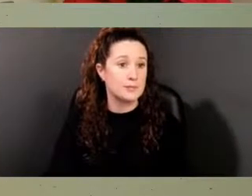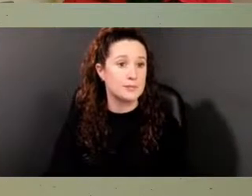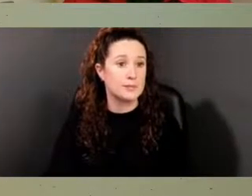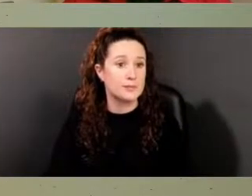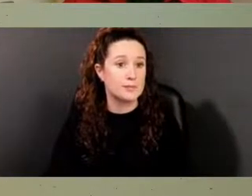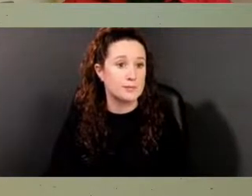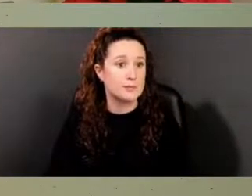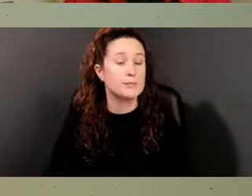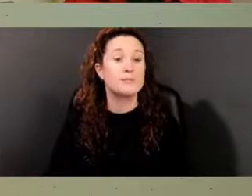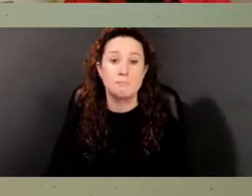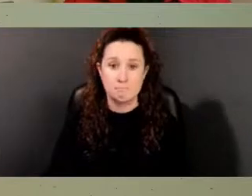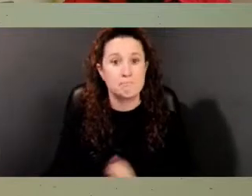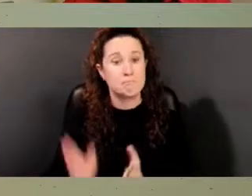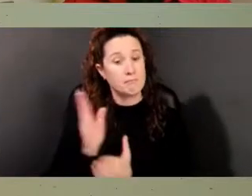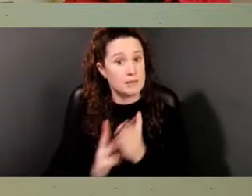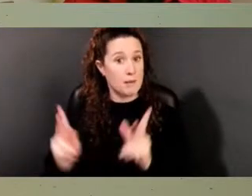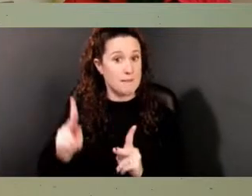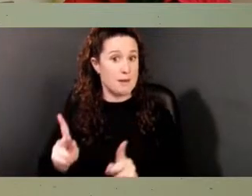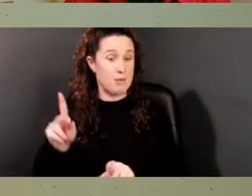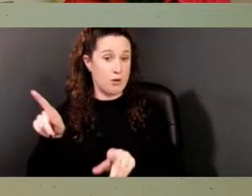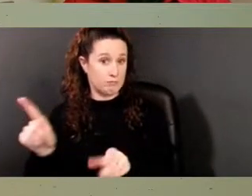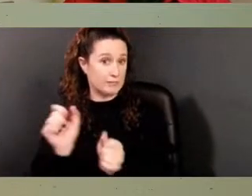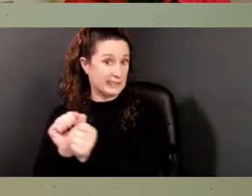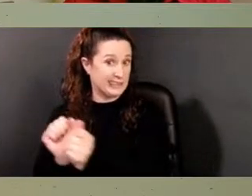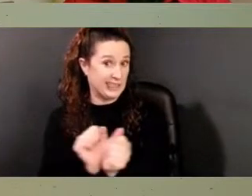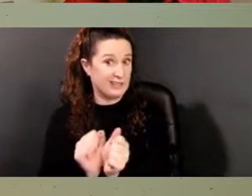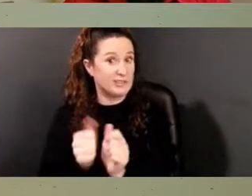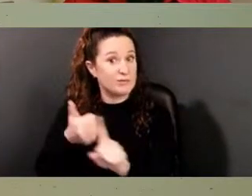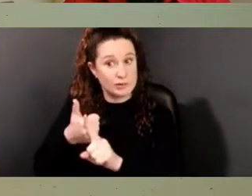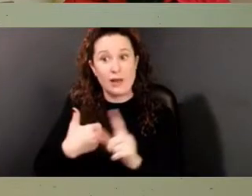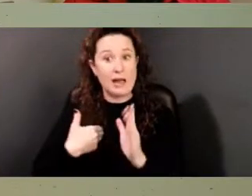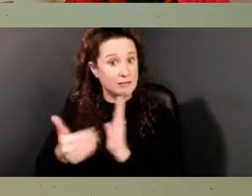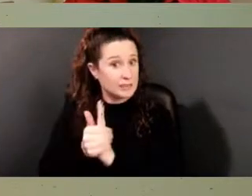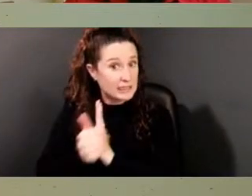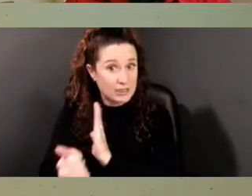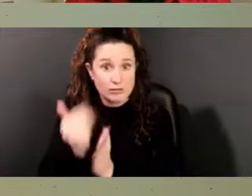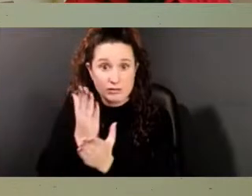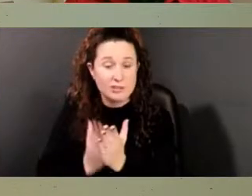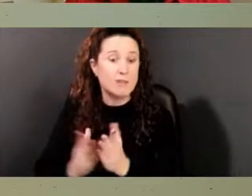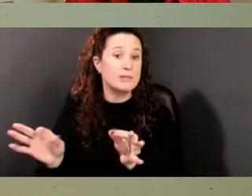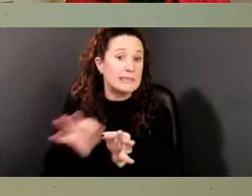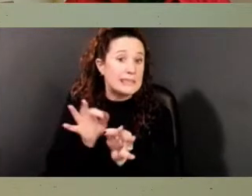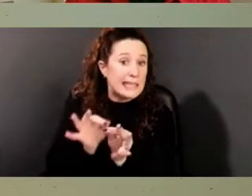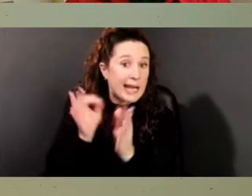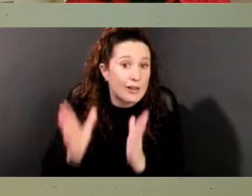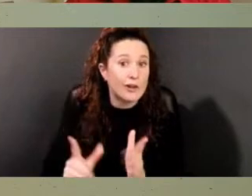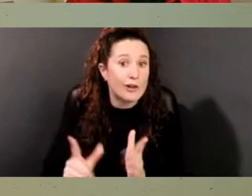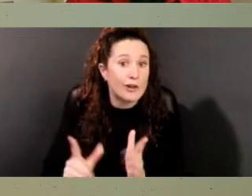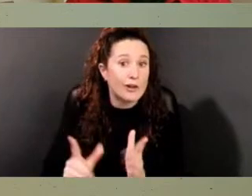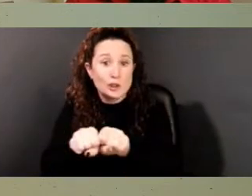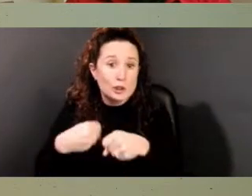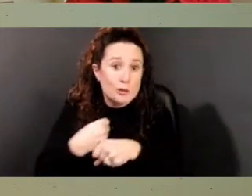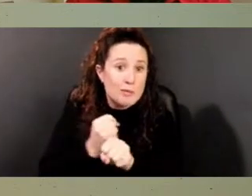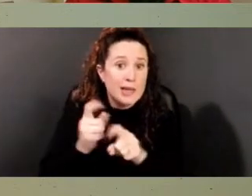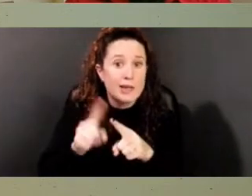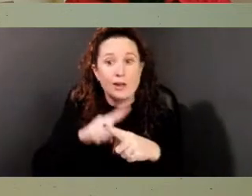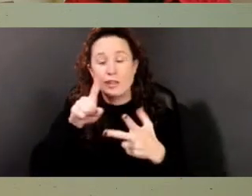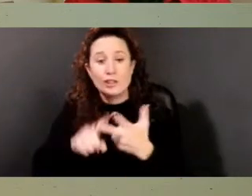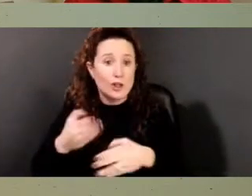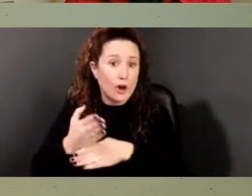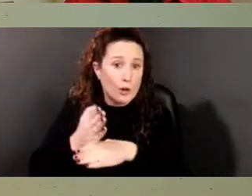Some of the enslaved individuals were skilled. They were tailers, shoemakers, tanners, carpenters.